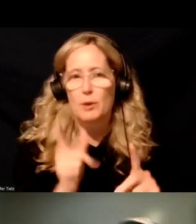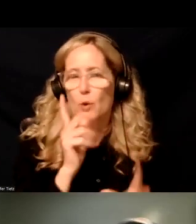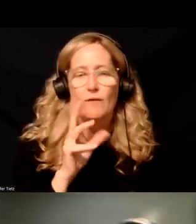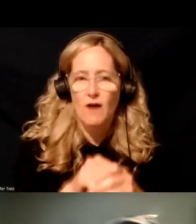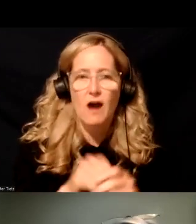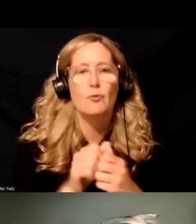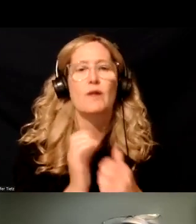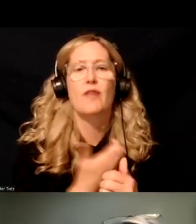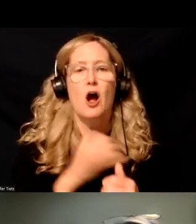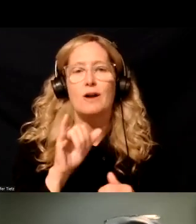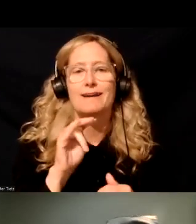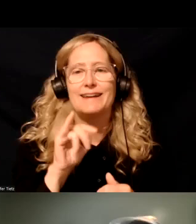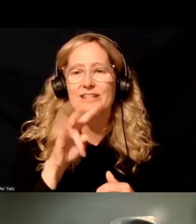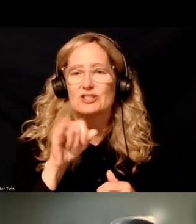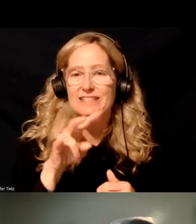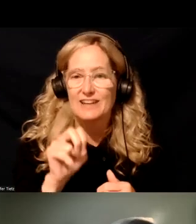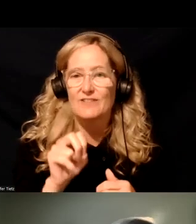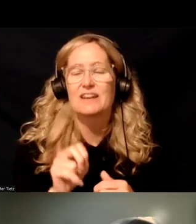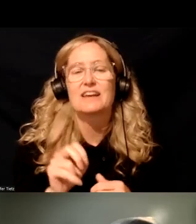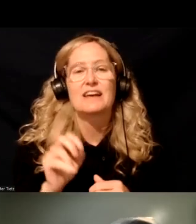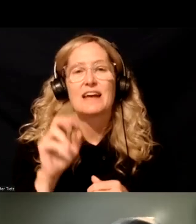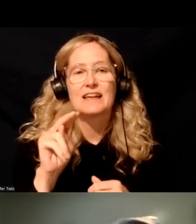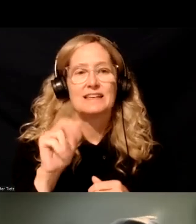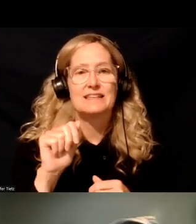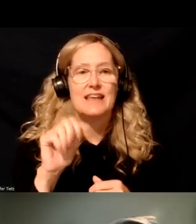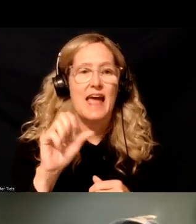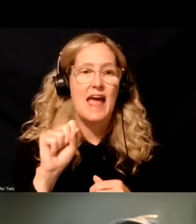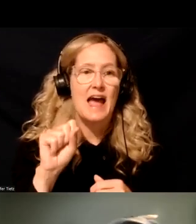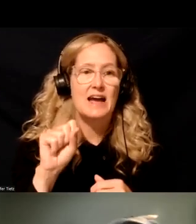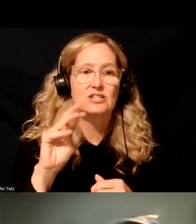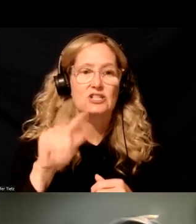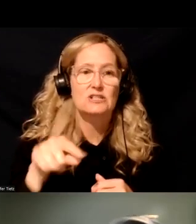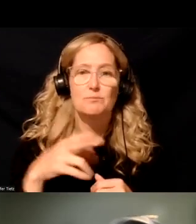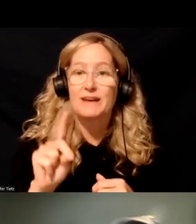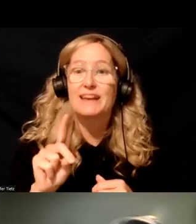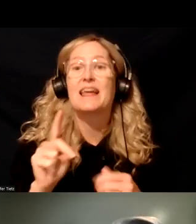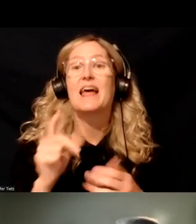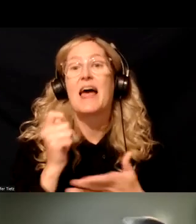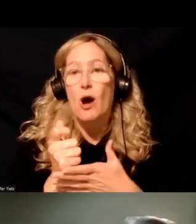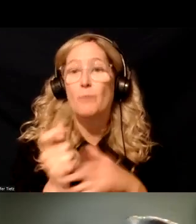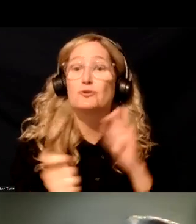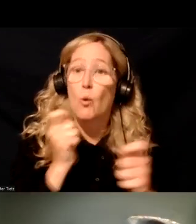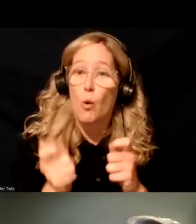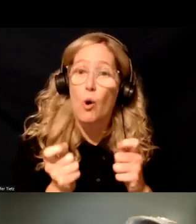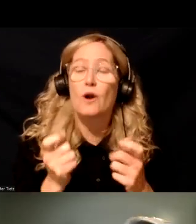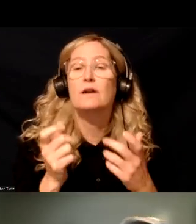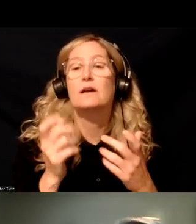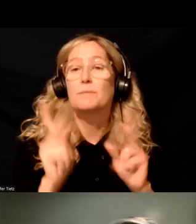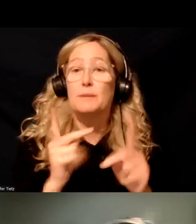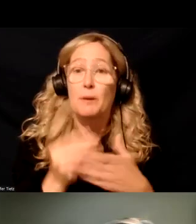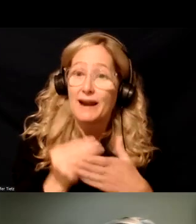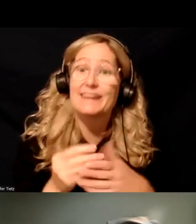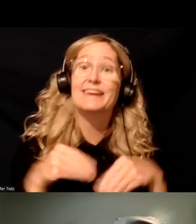initiative. We have a phenomenal team at NASHPD, uh, of folks who, who help the awardees, uh, they provide a lot of